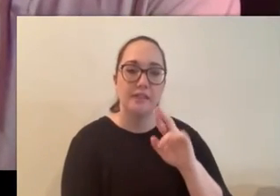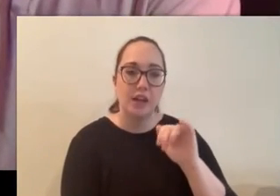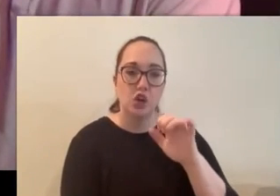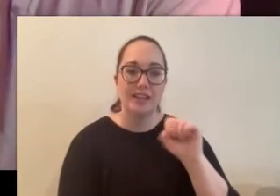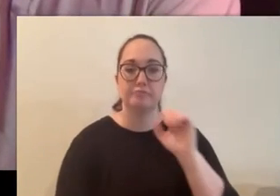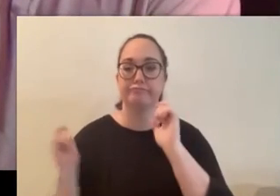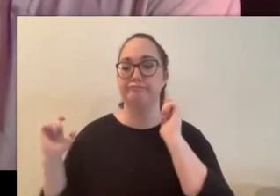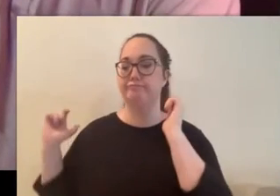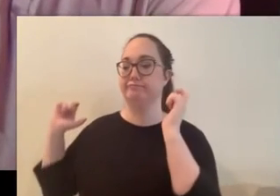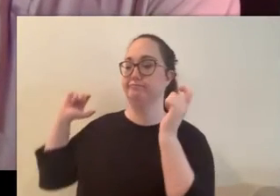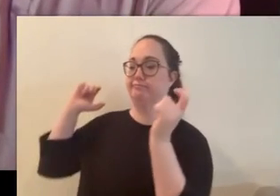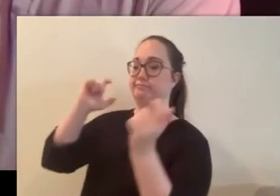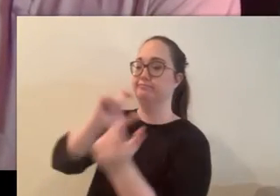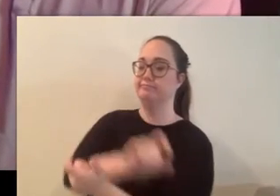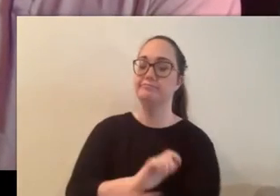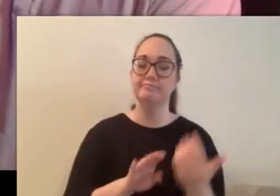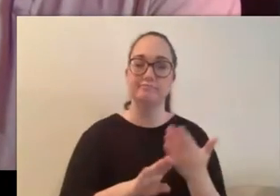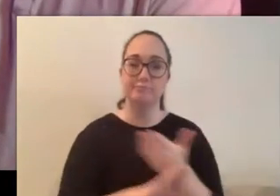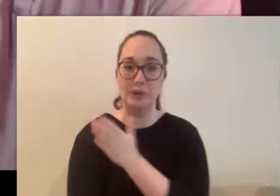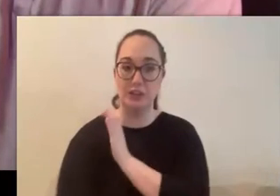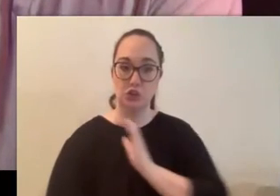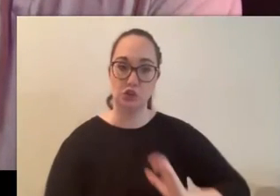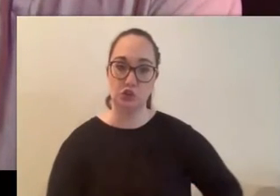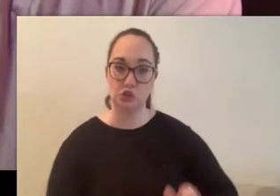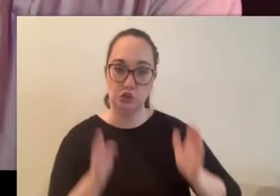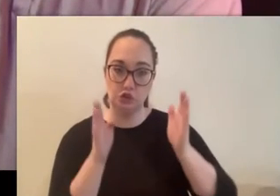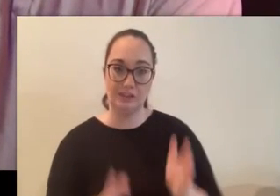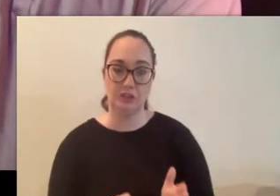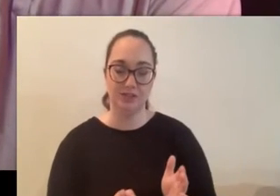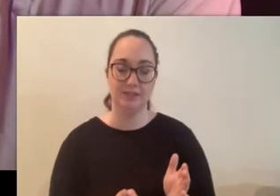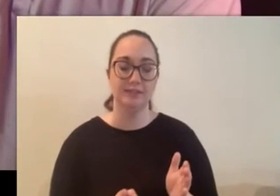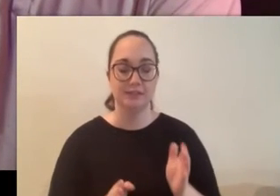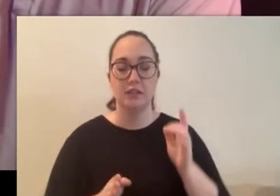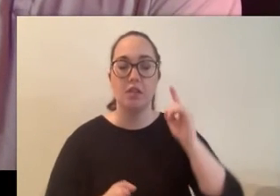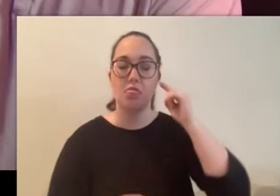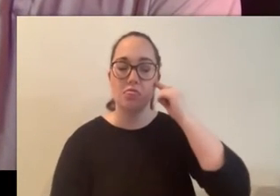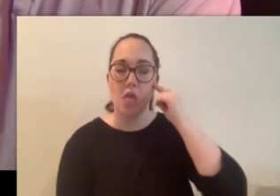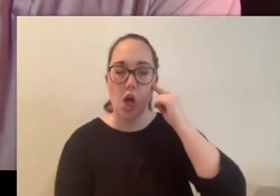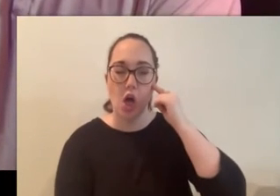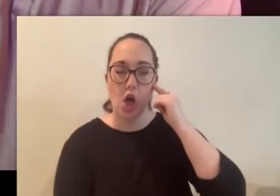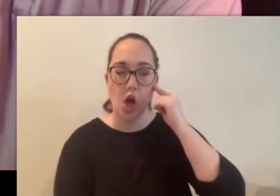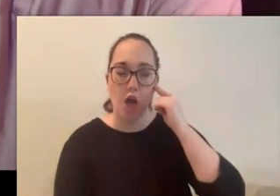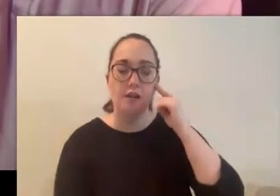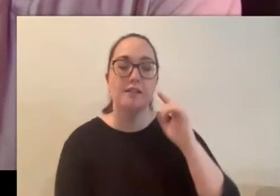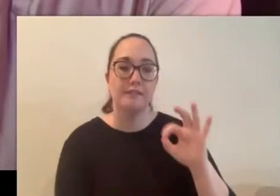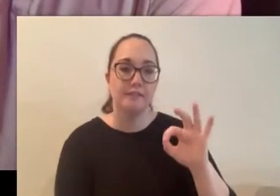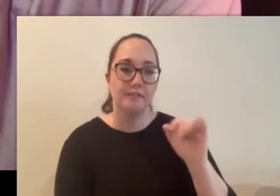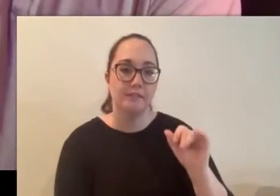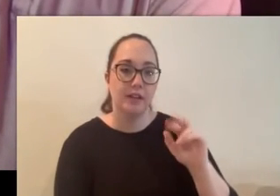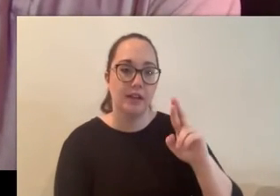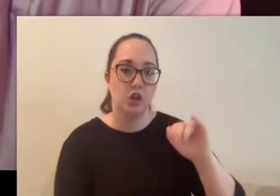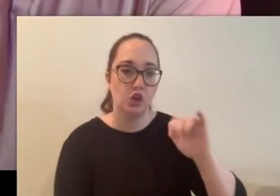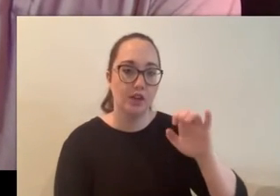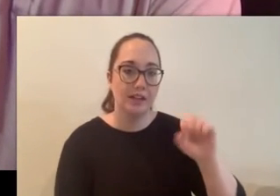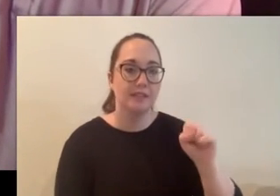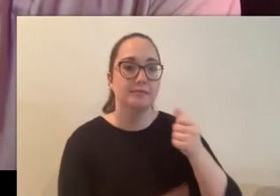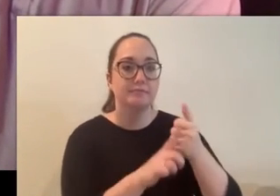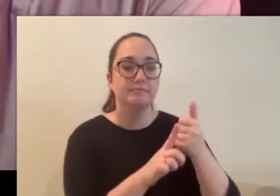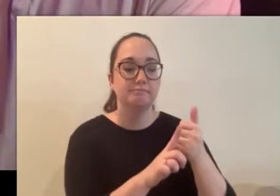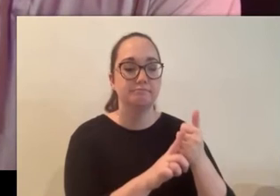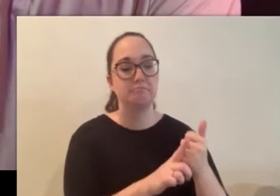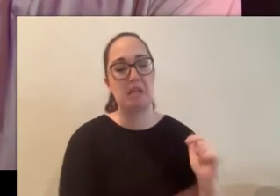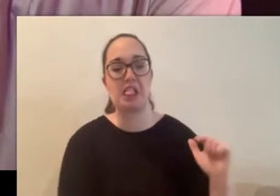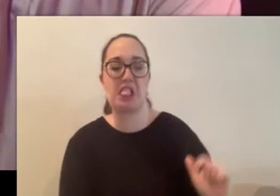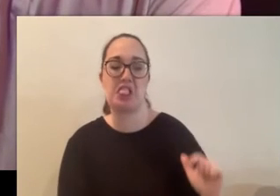in pre-christian europe these beings belong these beings likely originated as lesser spirits or